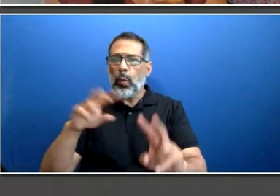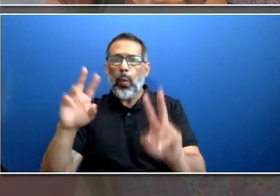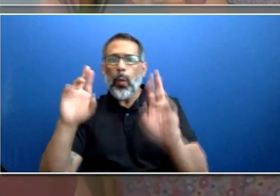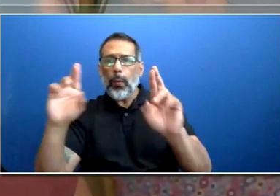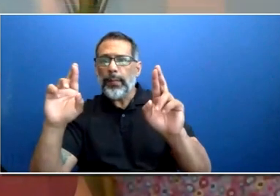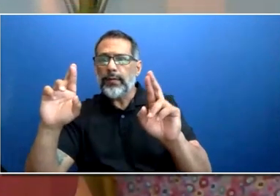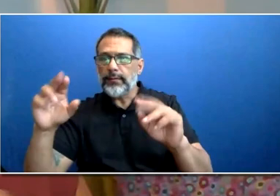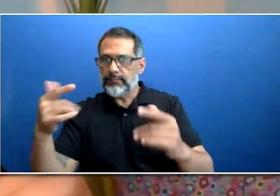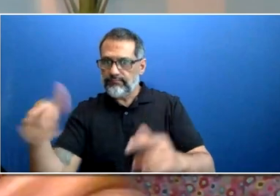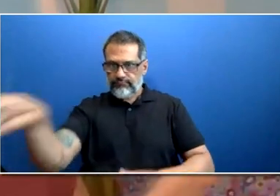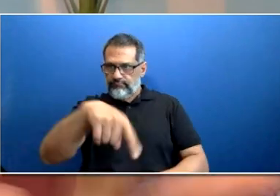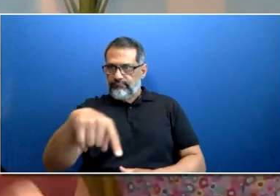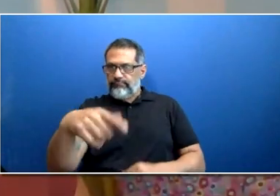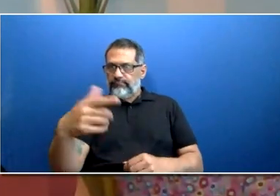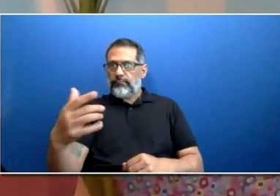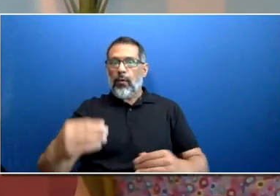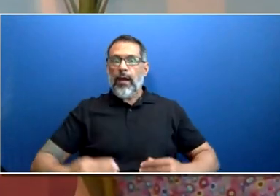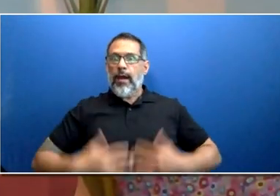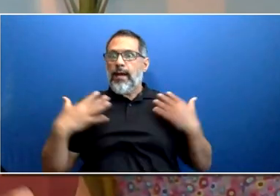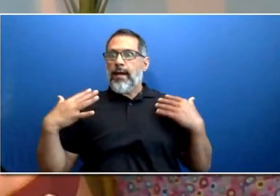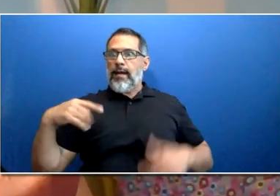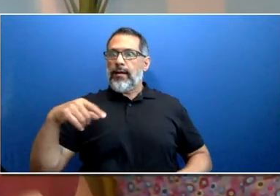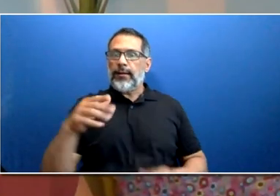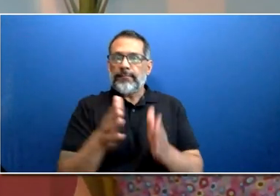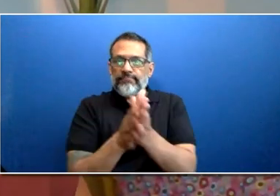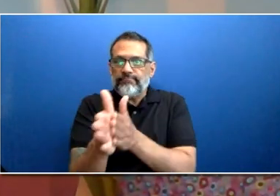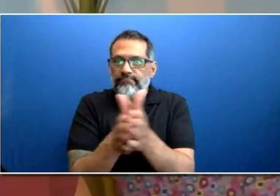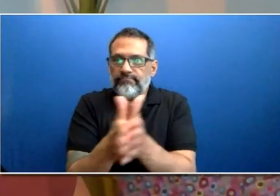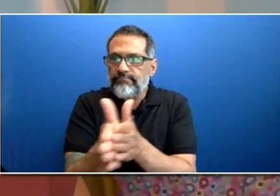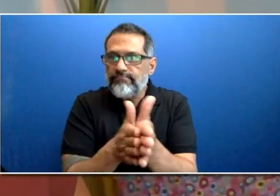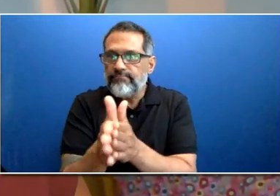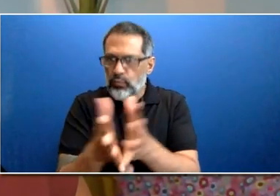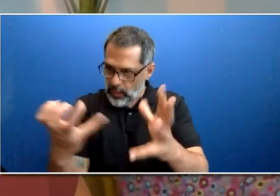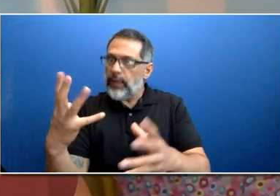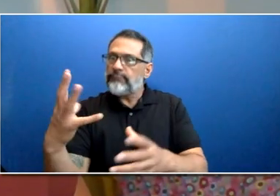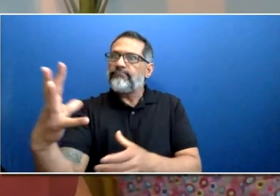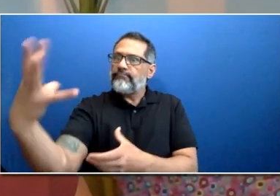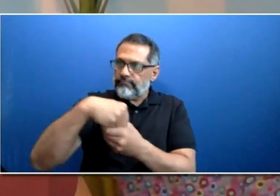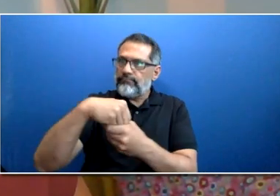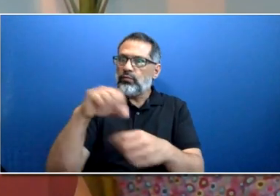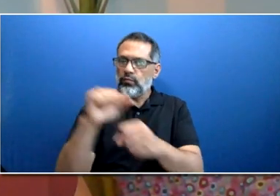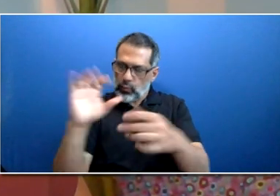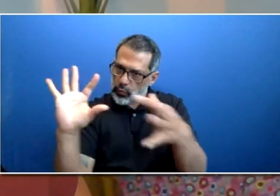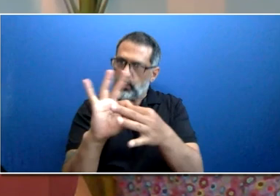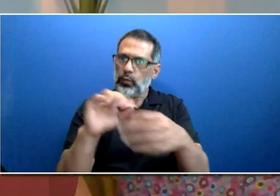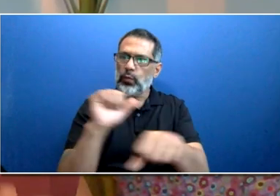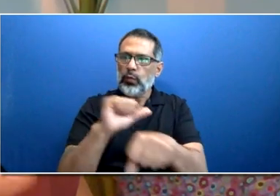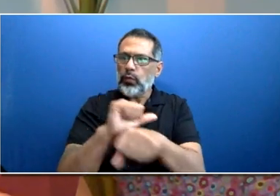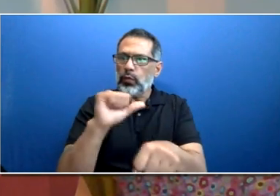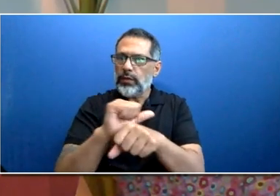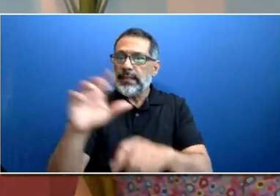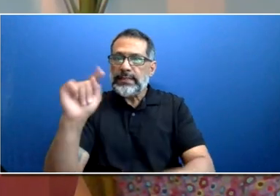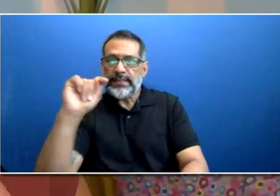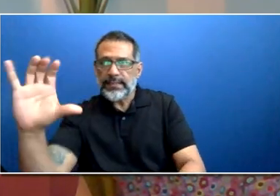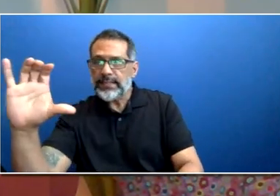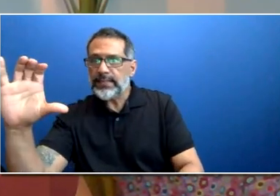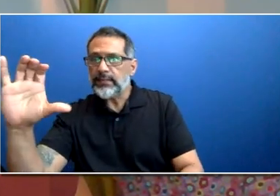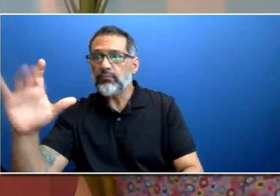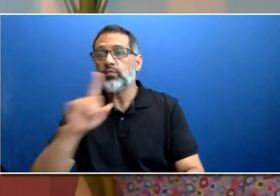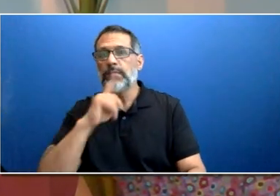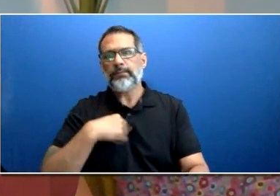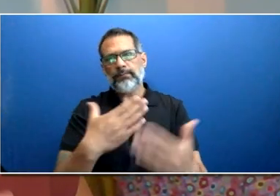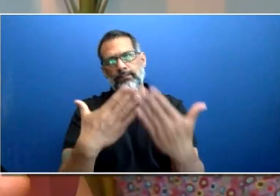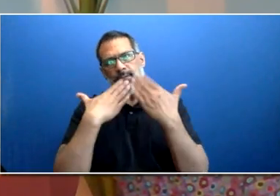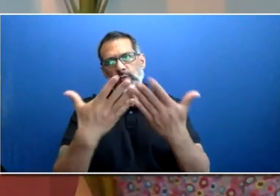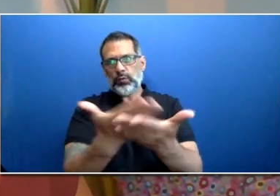very rewarding and extremely fulfilling. Thanks again for your time and I'm sending you well wishes to both you and your